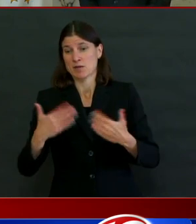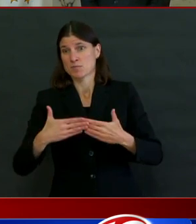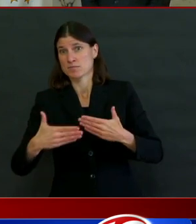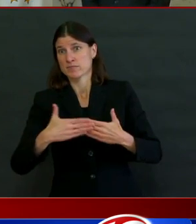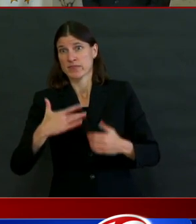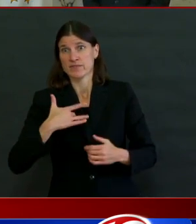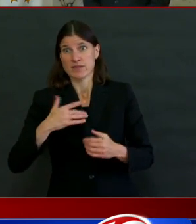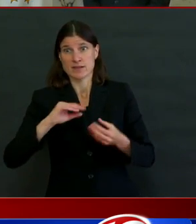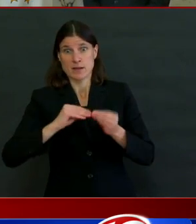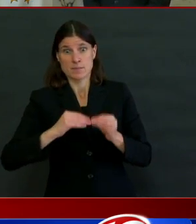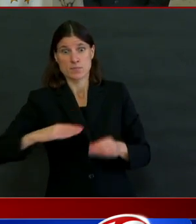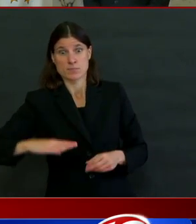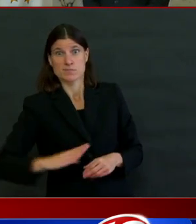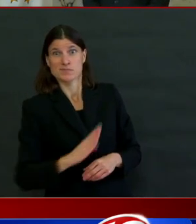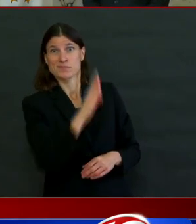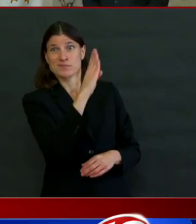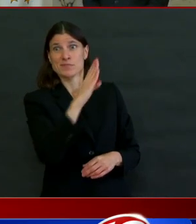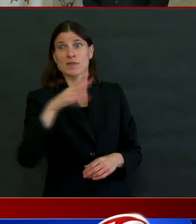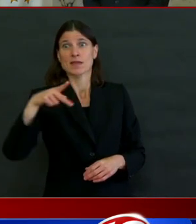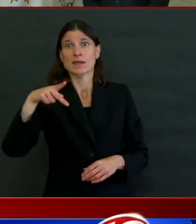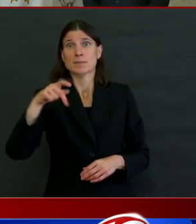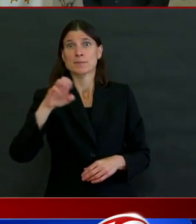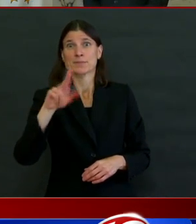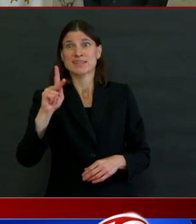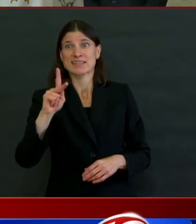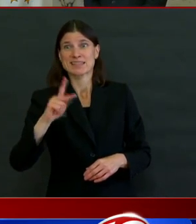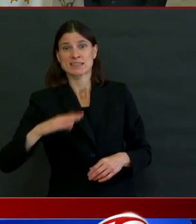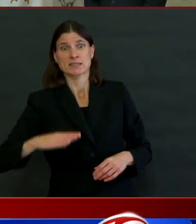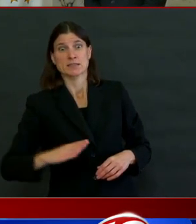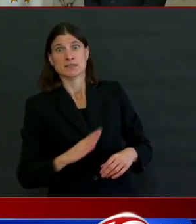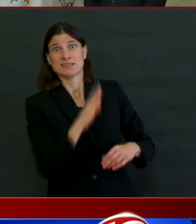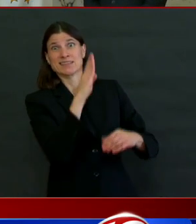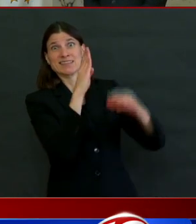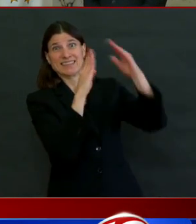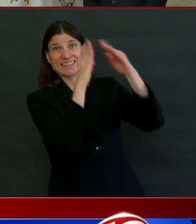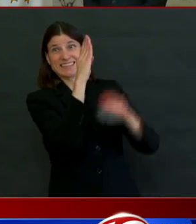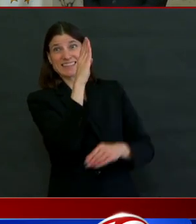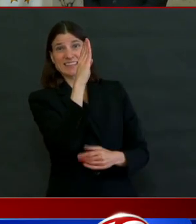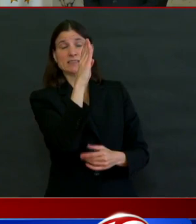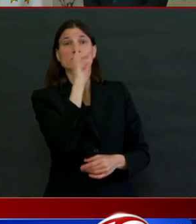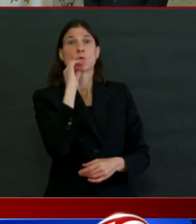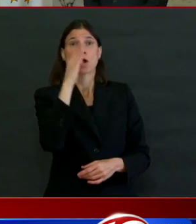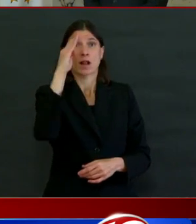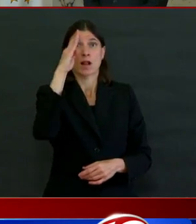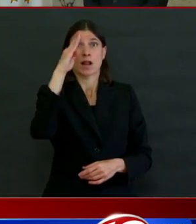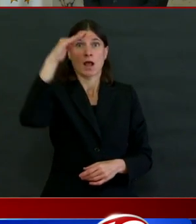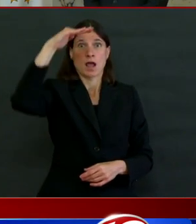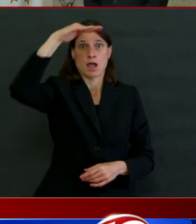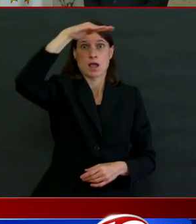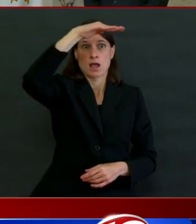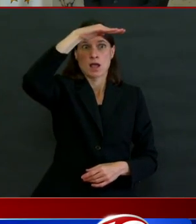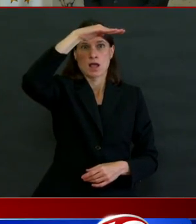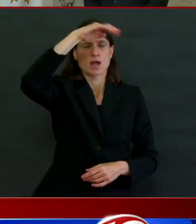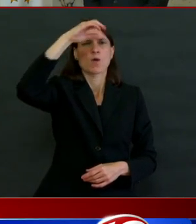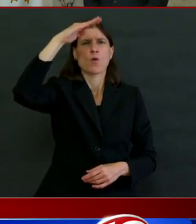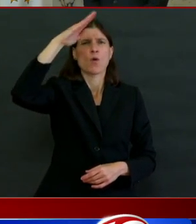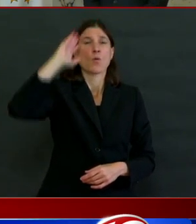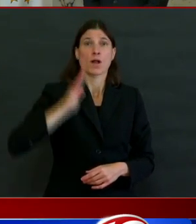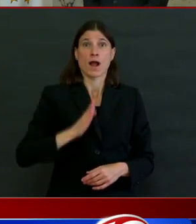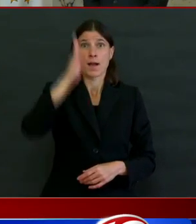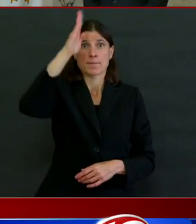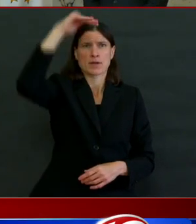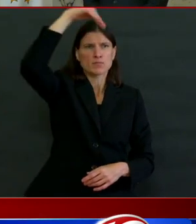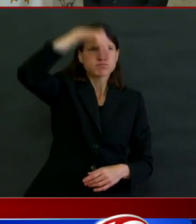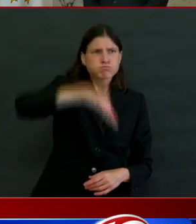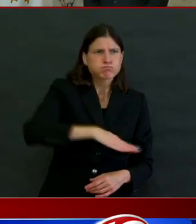deaths, and positives to go down to the level where the state could reopen? It's an important question, one that we are all